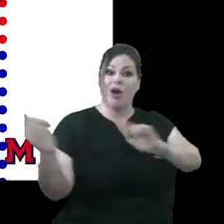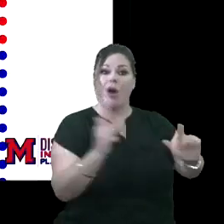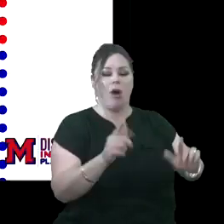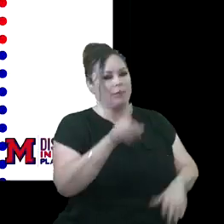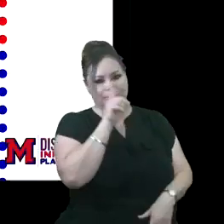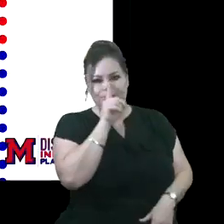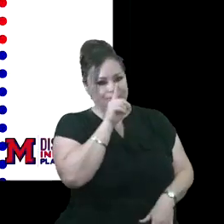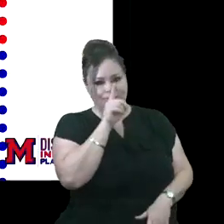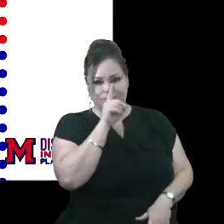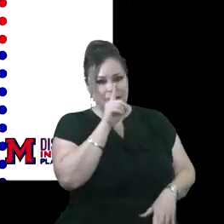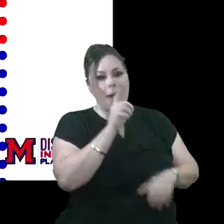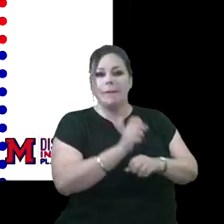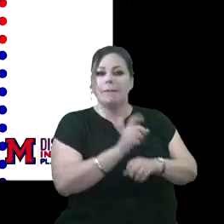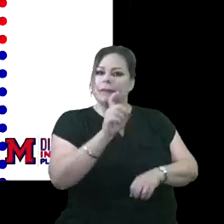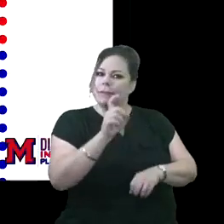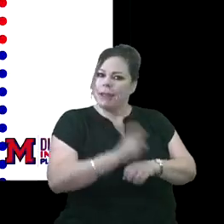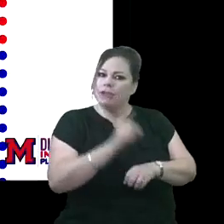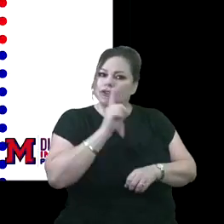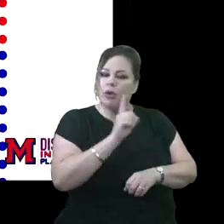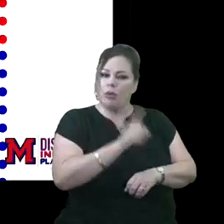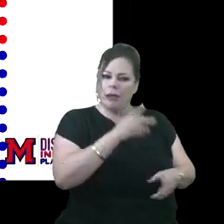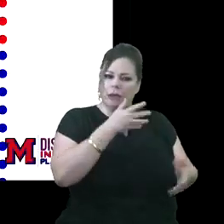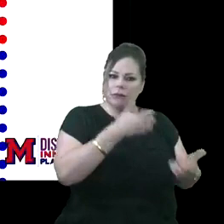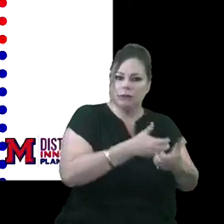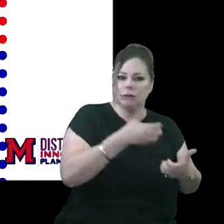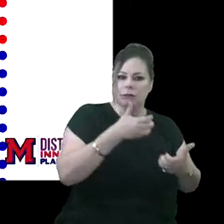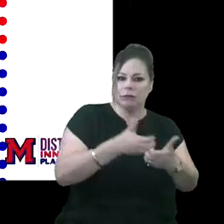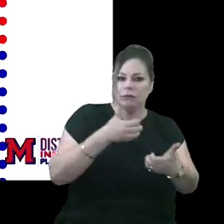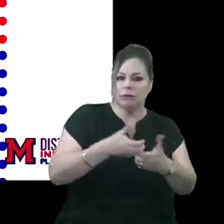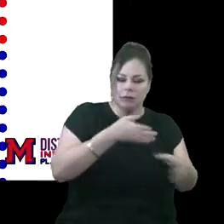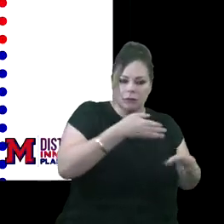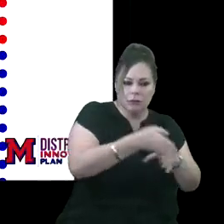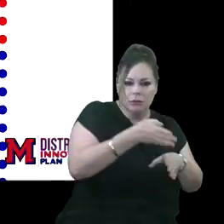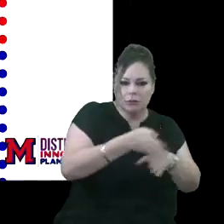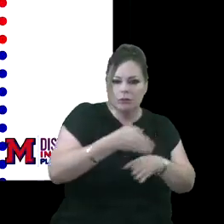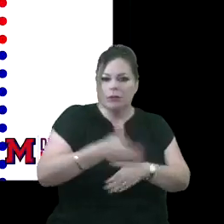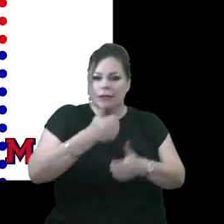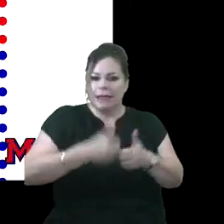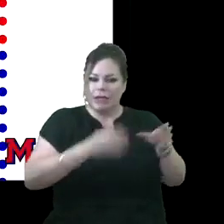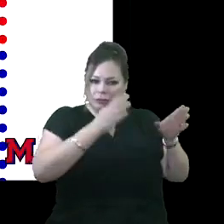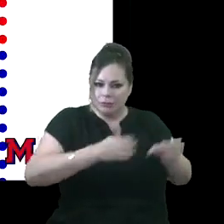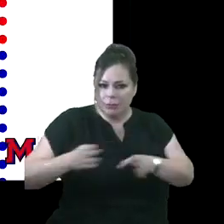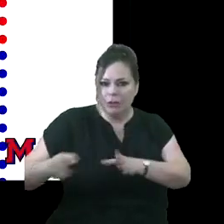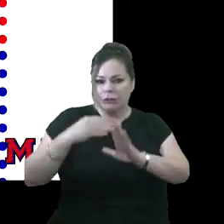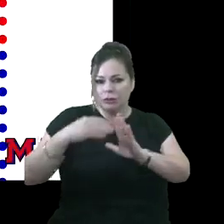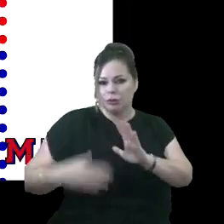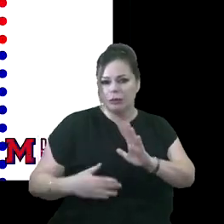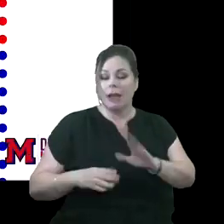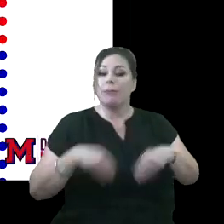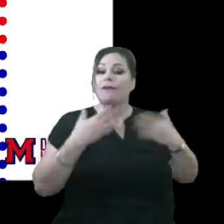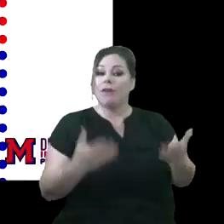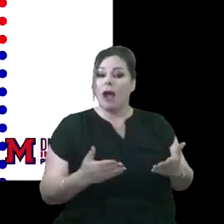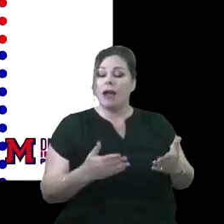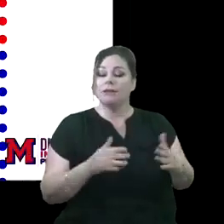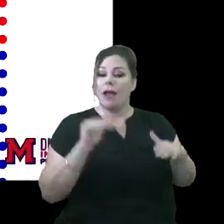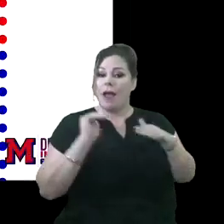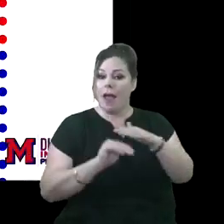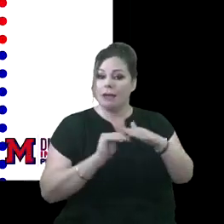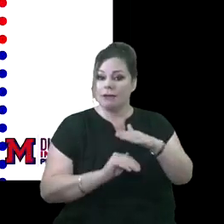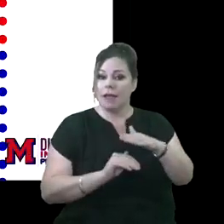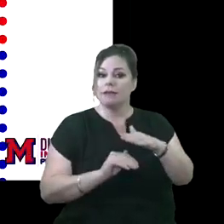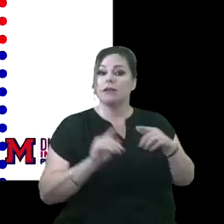want to make sure that the model is personalized, it speaks to the needs of those scholars, and it really provides them access